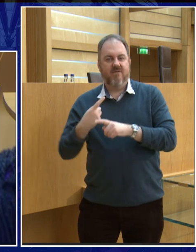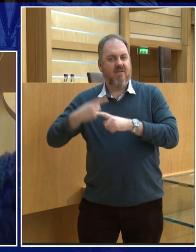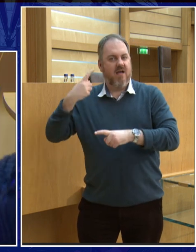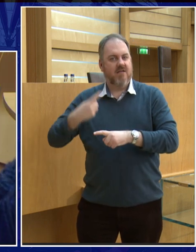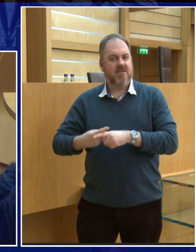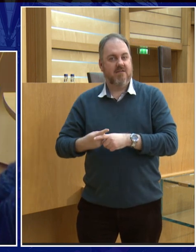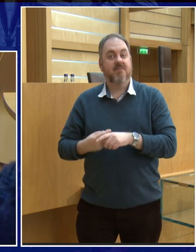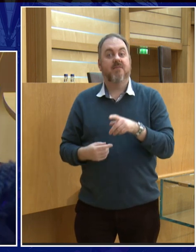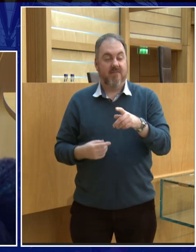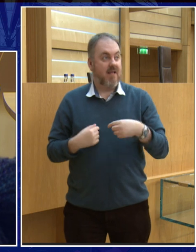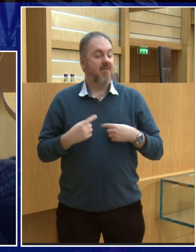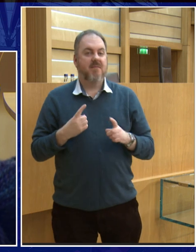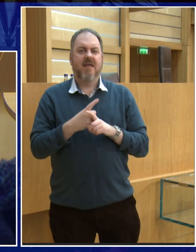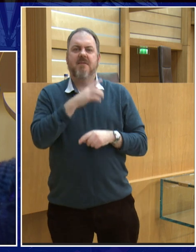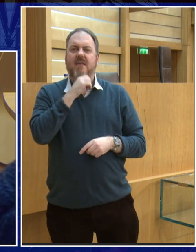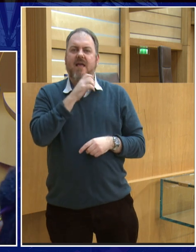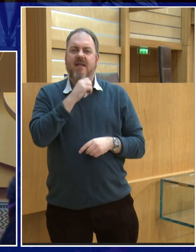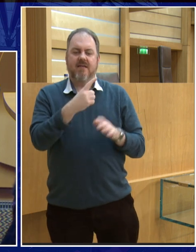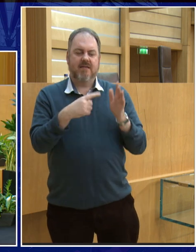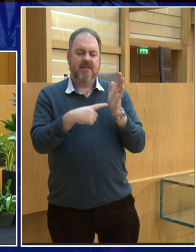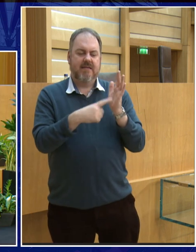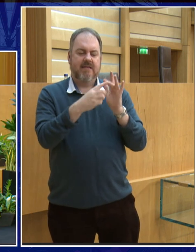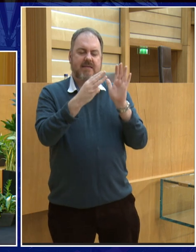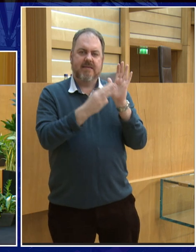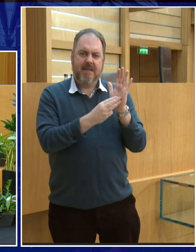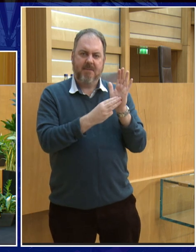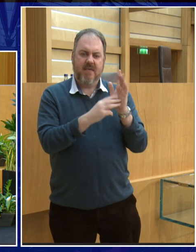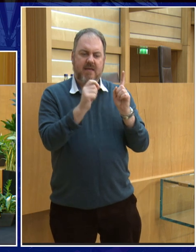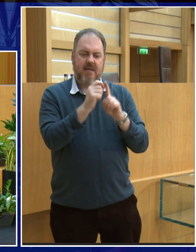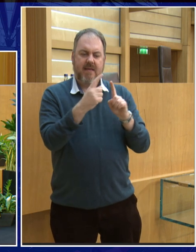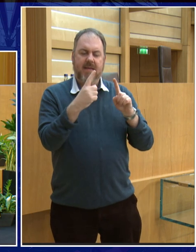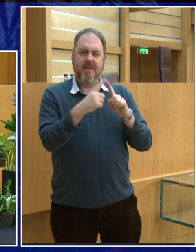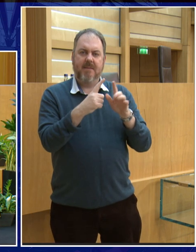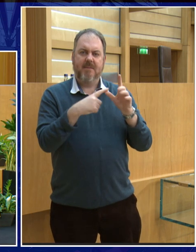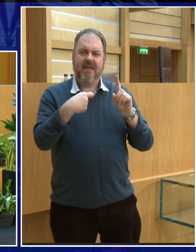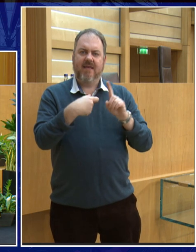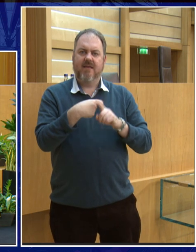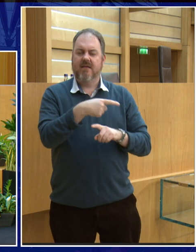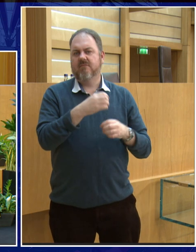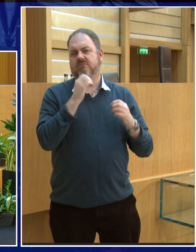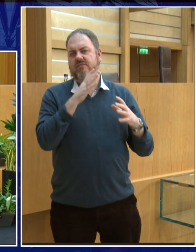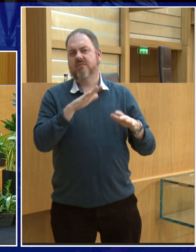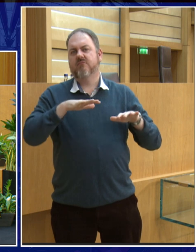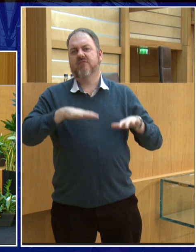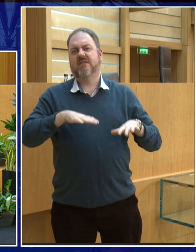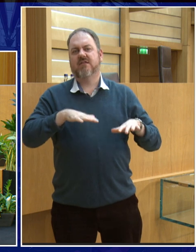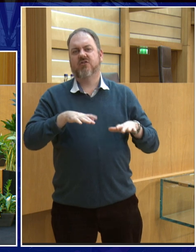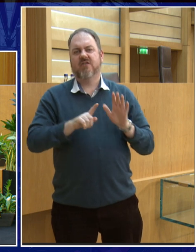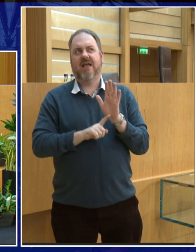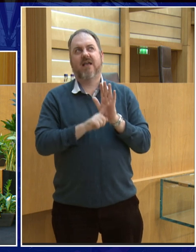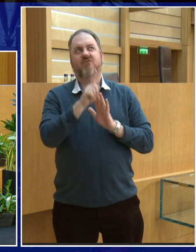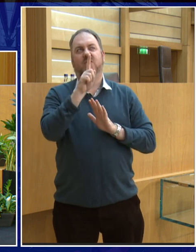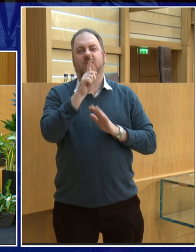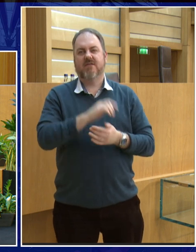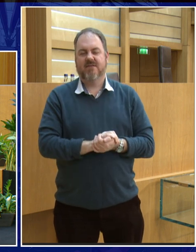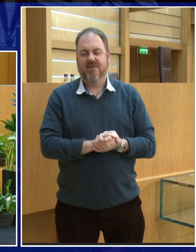He's lovely. I met him once. And he's really, really, very friendly. He actually took rocket up to the International Space Station. And he took some seeds that went